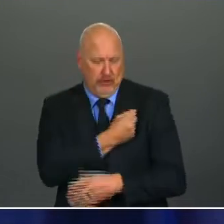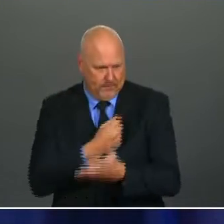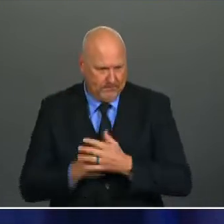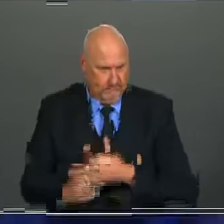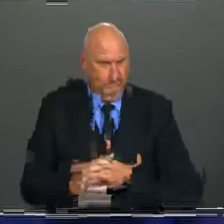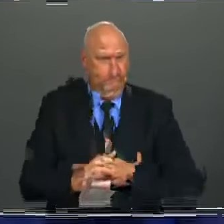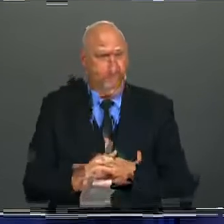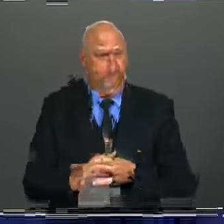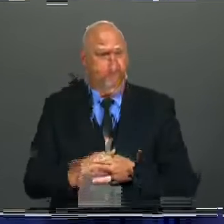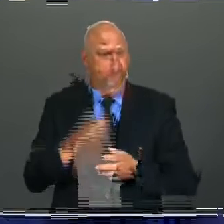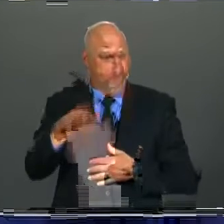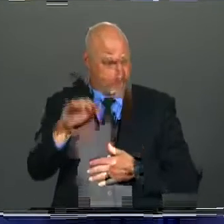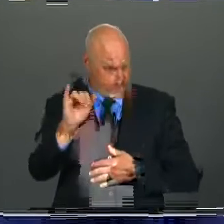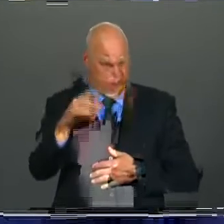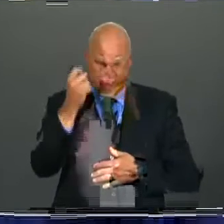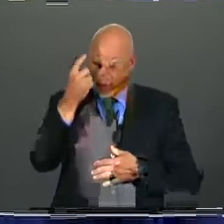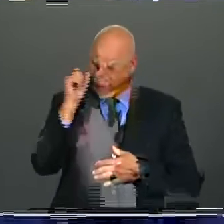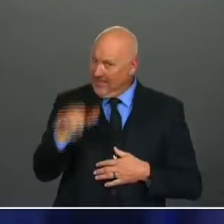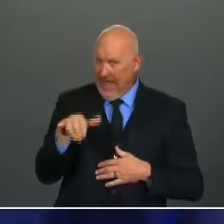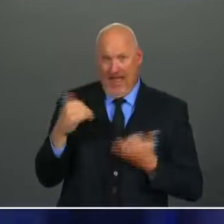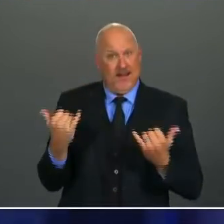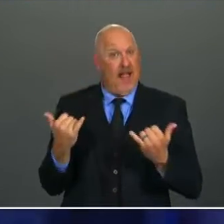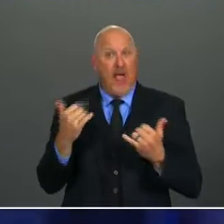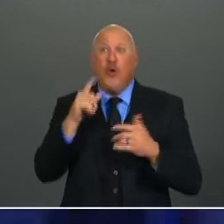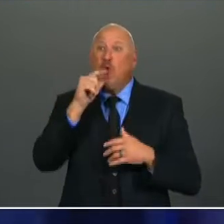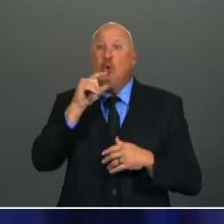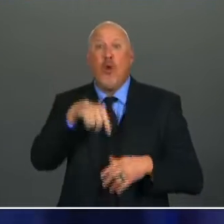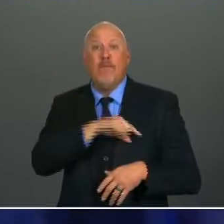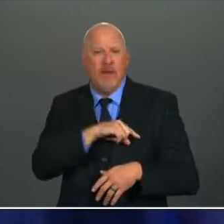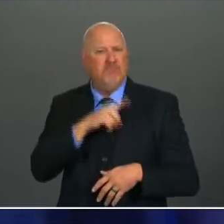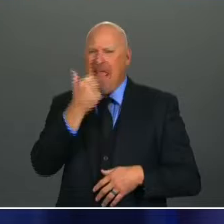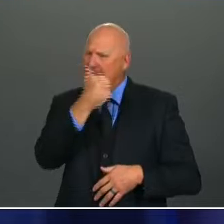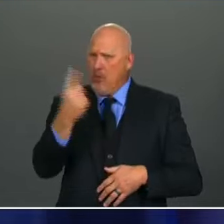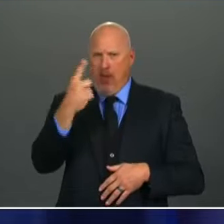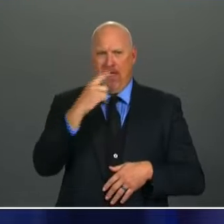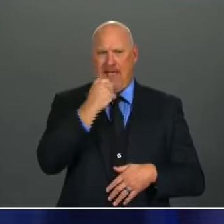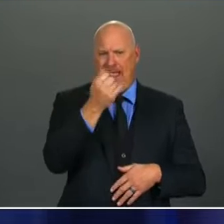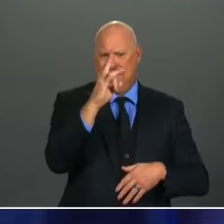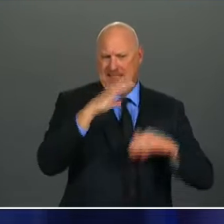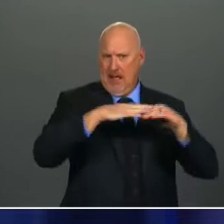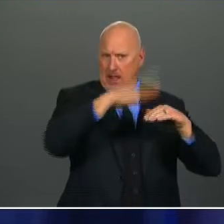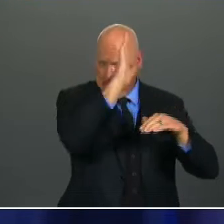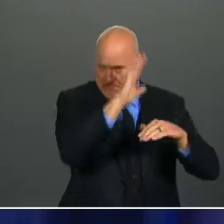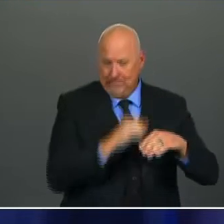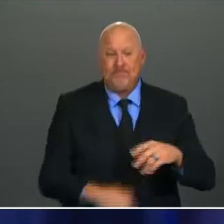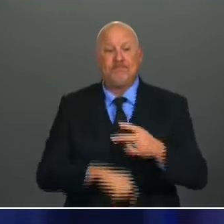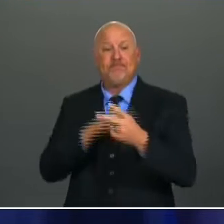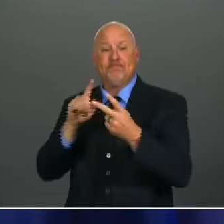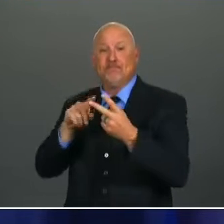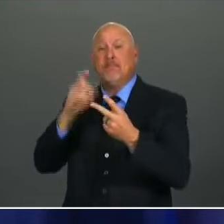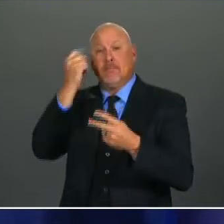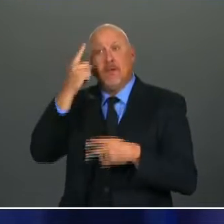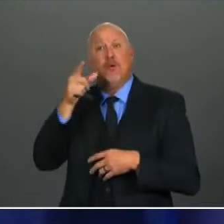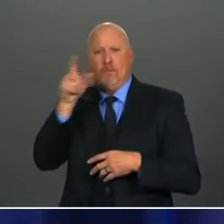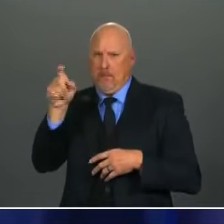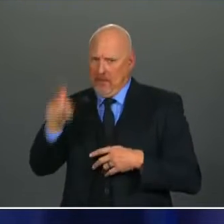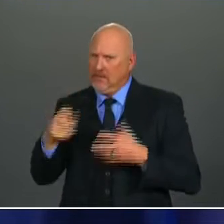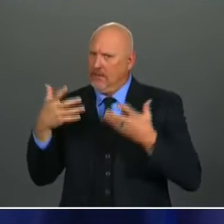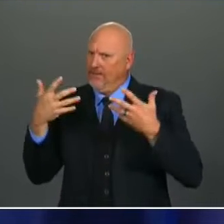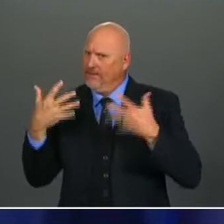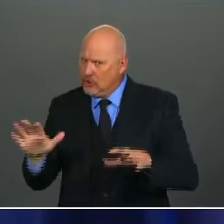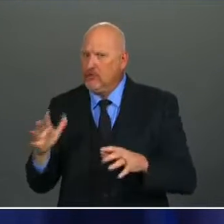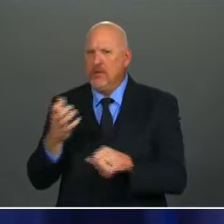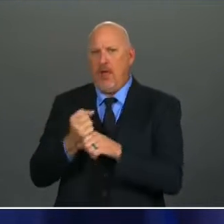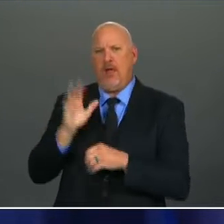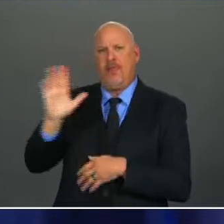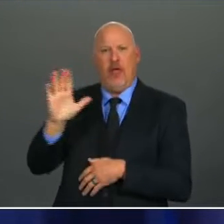18 and older who received their second dose of either Pfizer or Moderna vaccine more than six months ago, or anyone 18 and